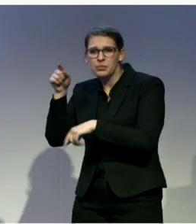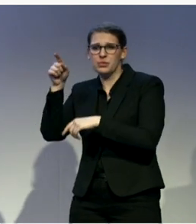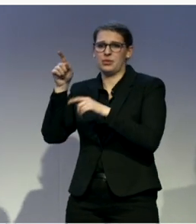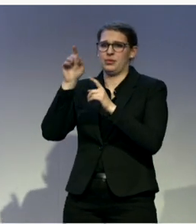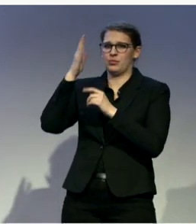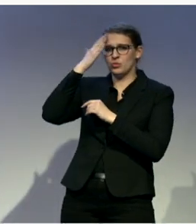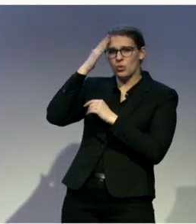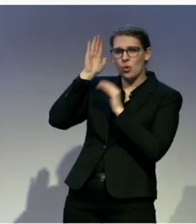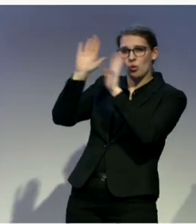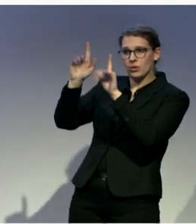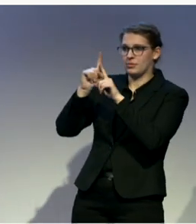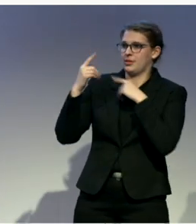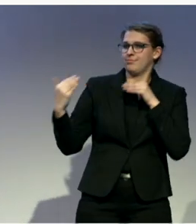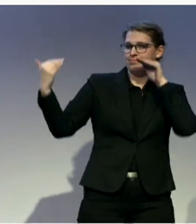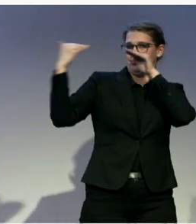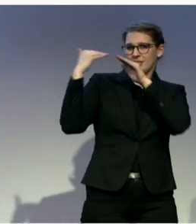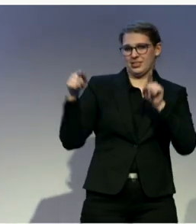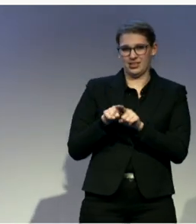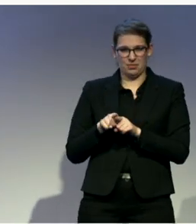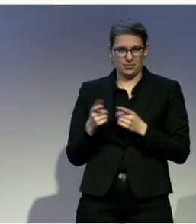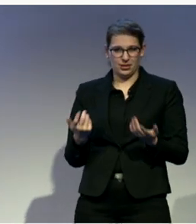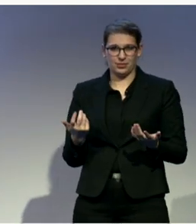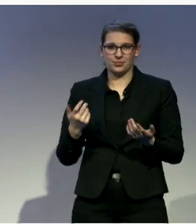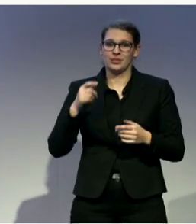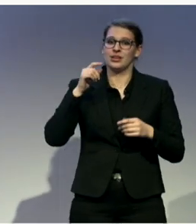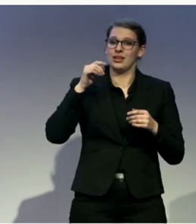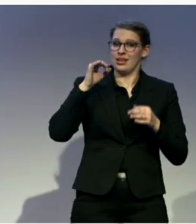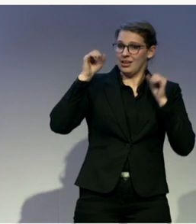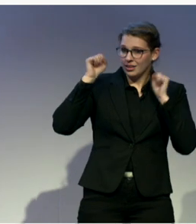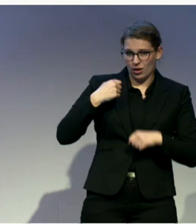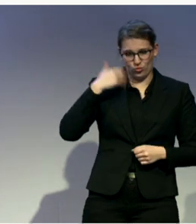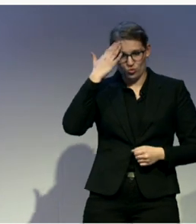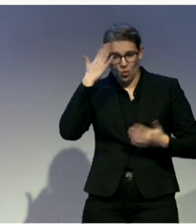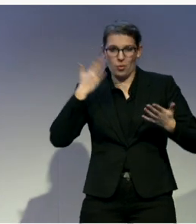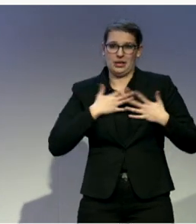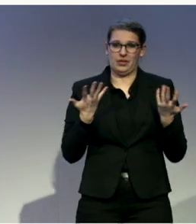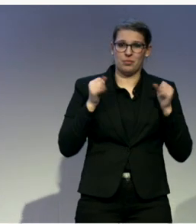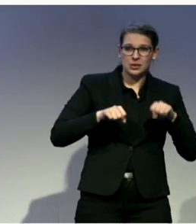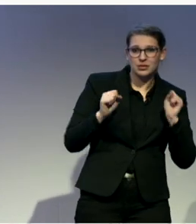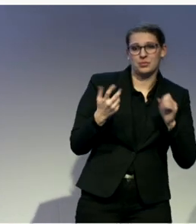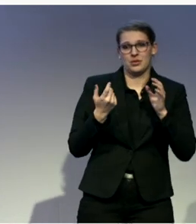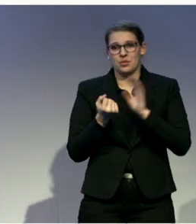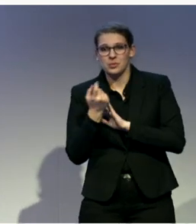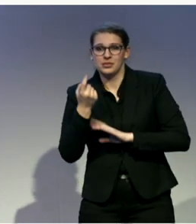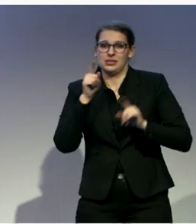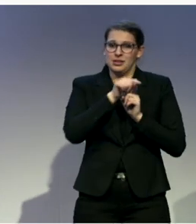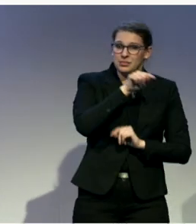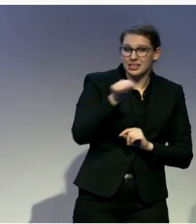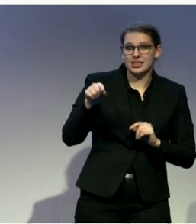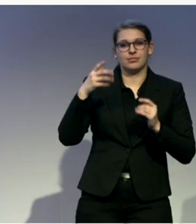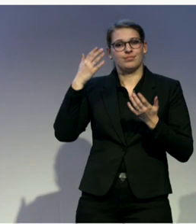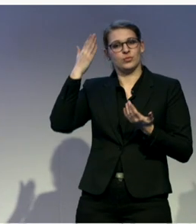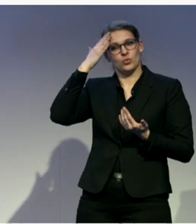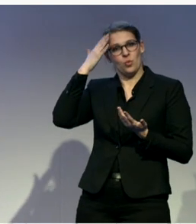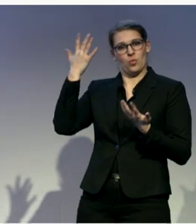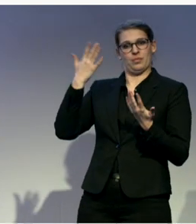will be able to reach their full potential. And so I think that's a common theme that all of us have shared about is reaching their full potential is really what